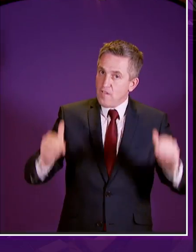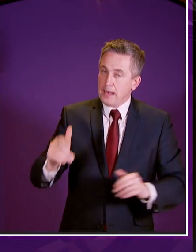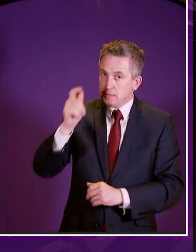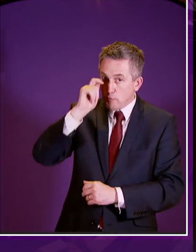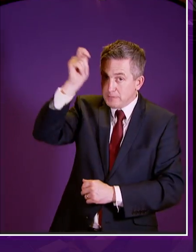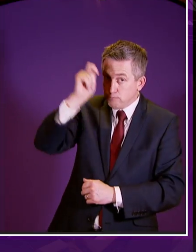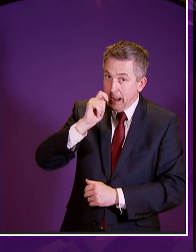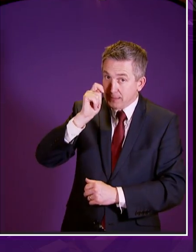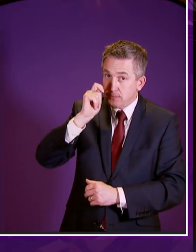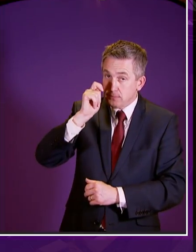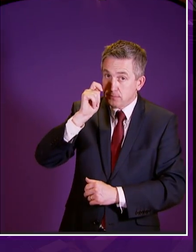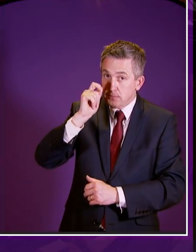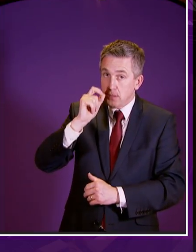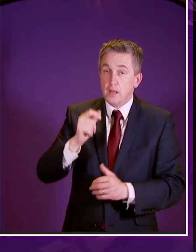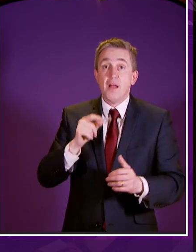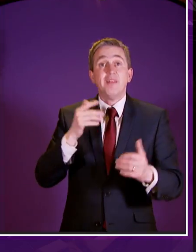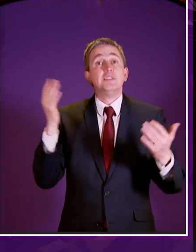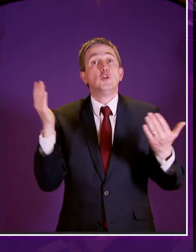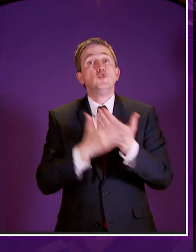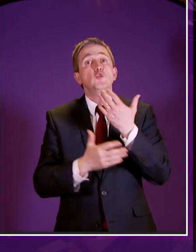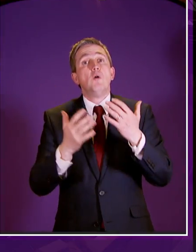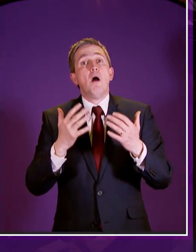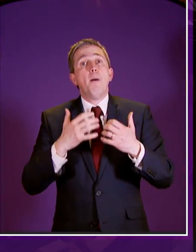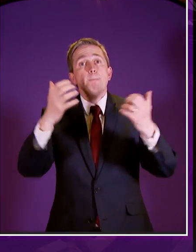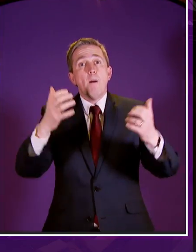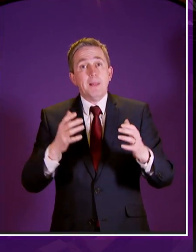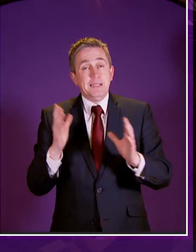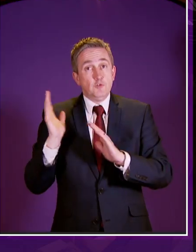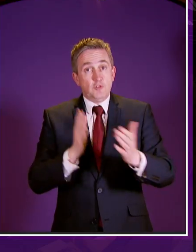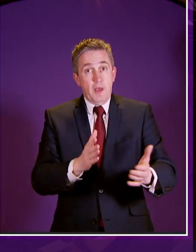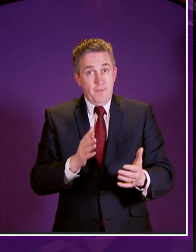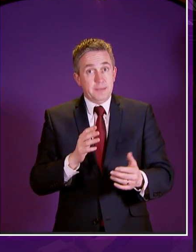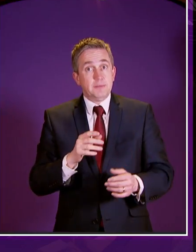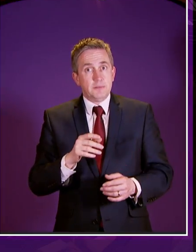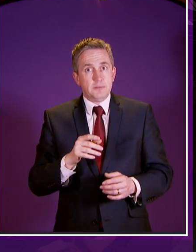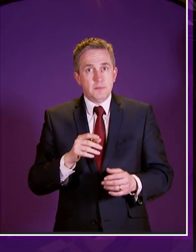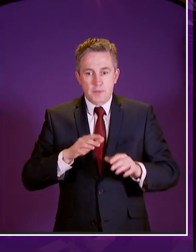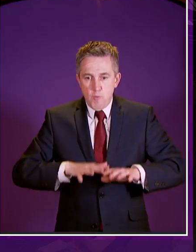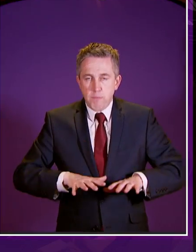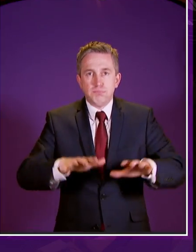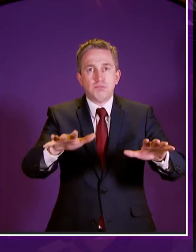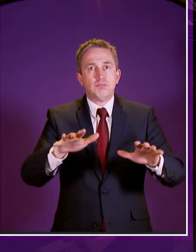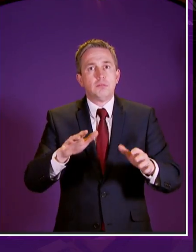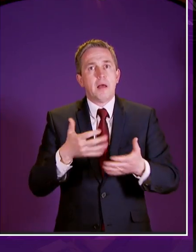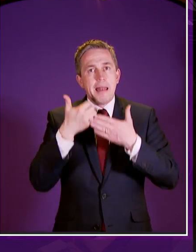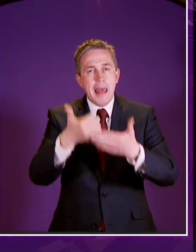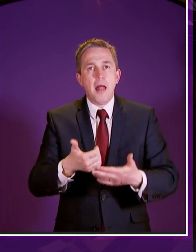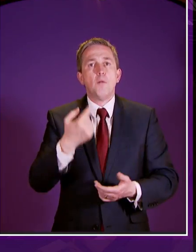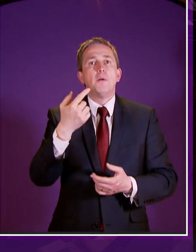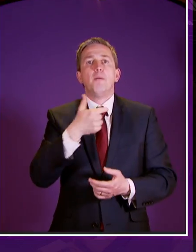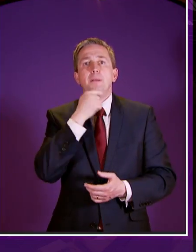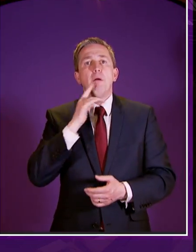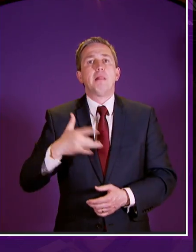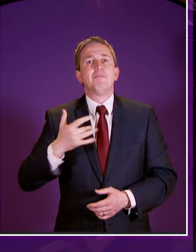at its heart a new public service we can be proud of one that will meet the needs and the ambitions of the people of scotland